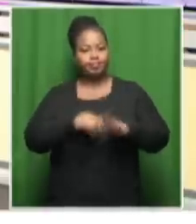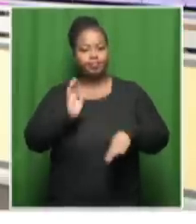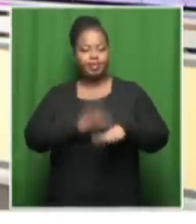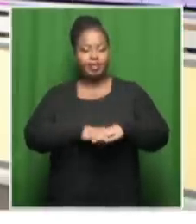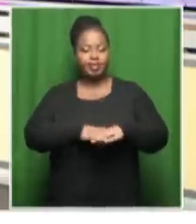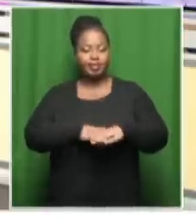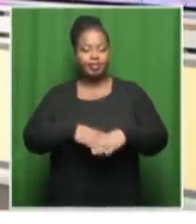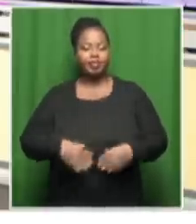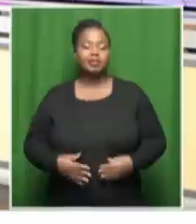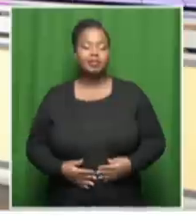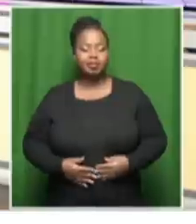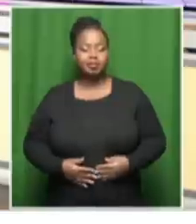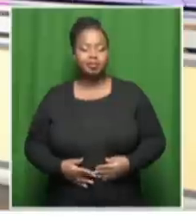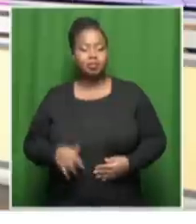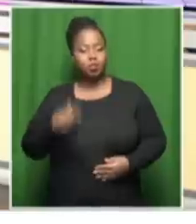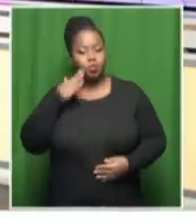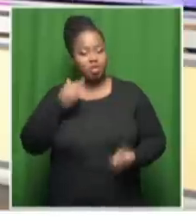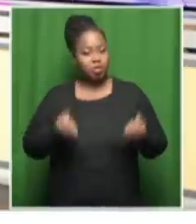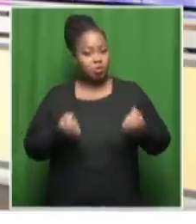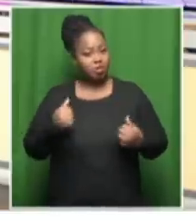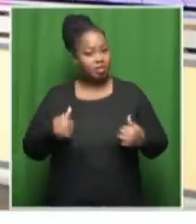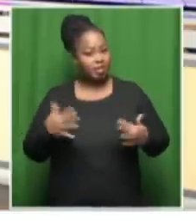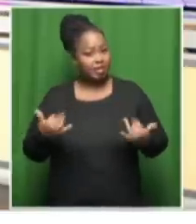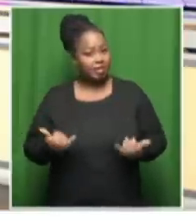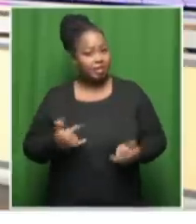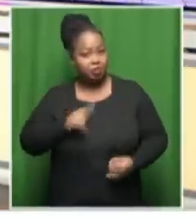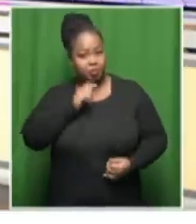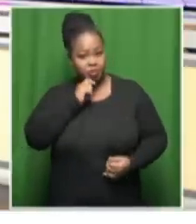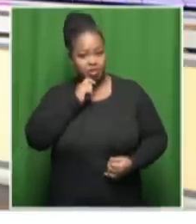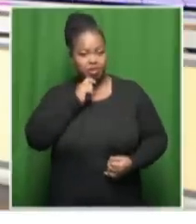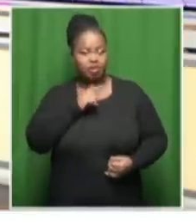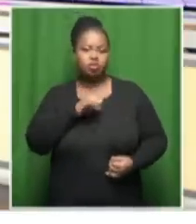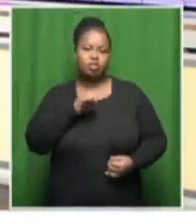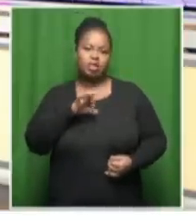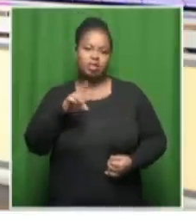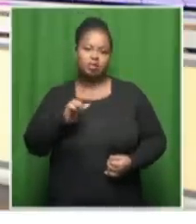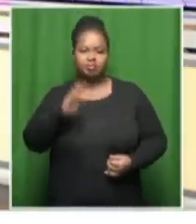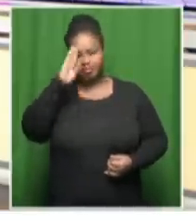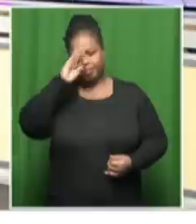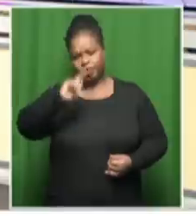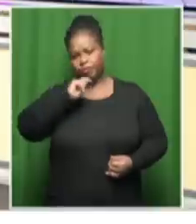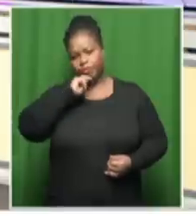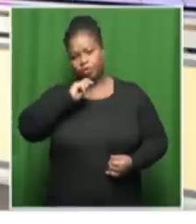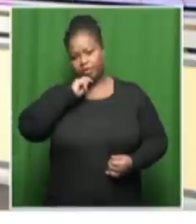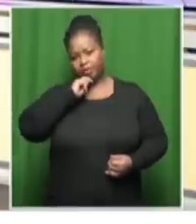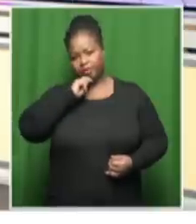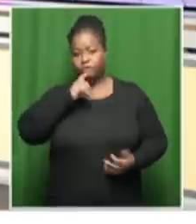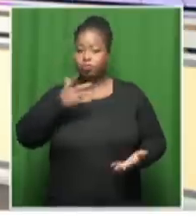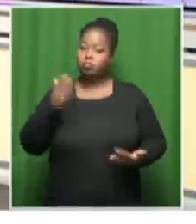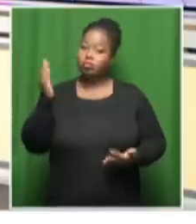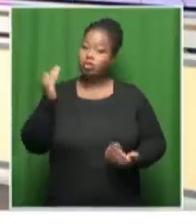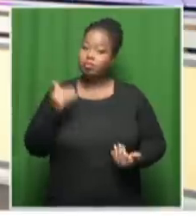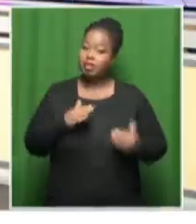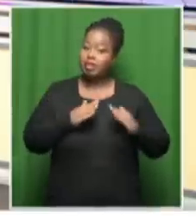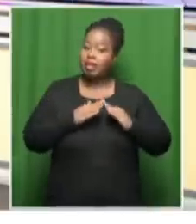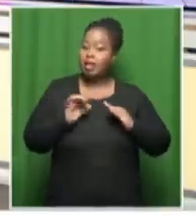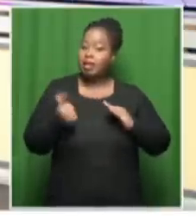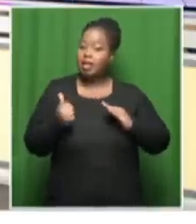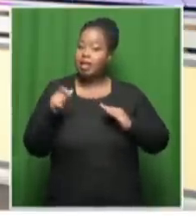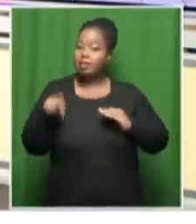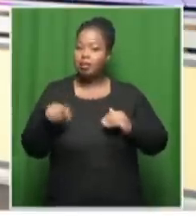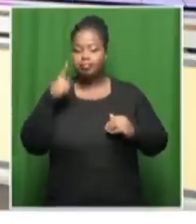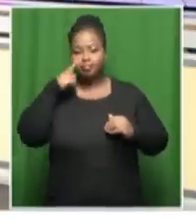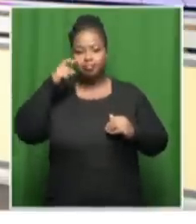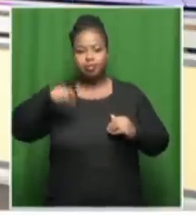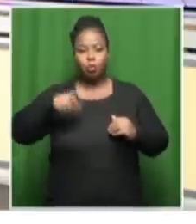that court resumes again sometime this morning. So, Criselda, very good morning to you. And of course, we're expecting a neighbor now to take the